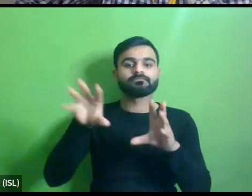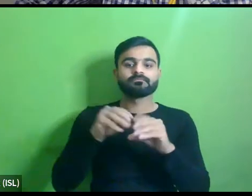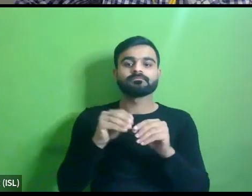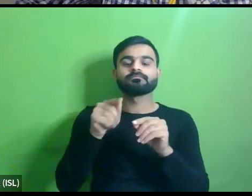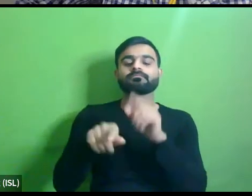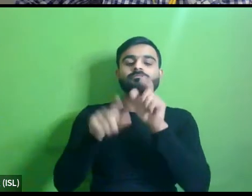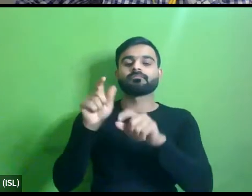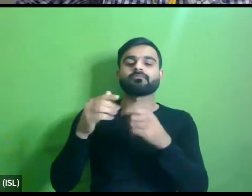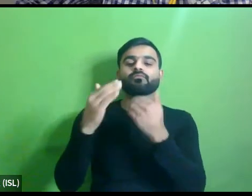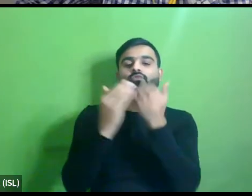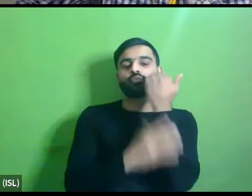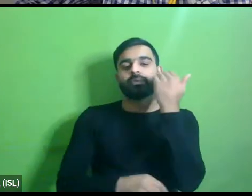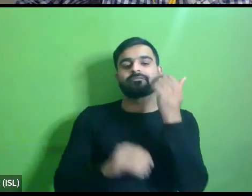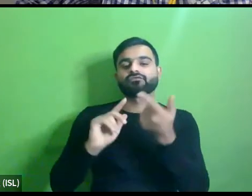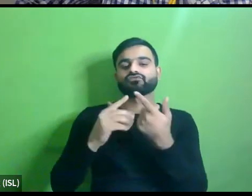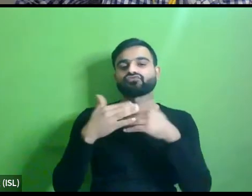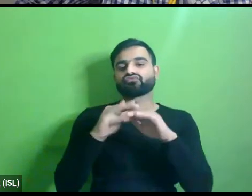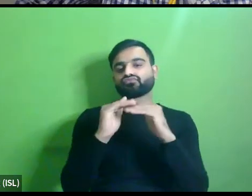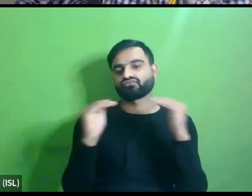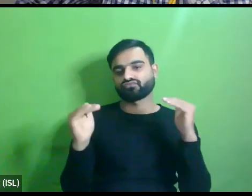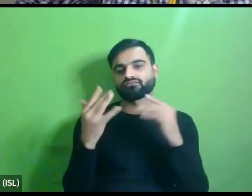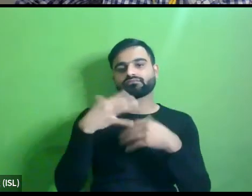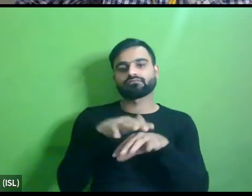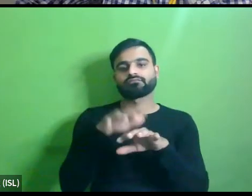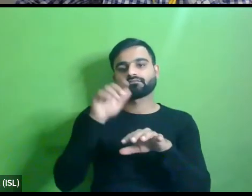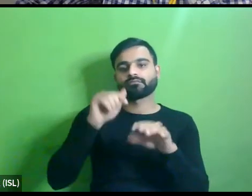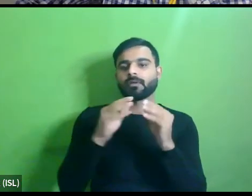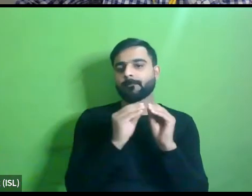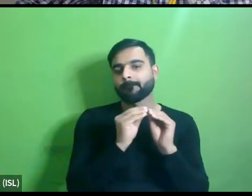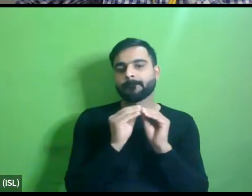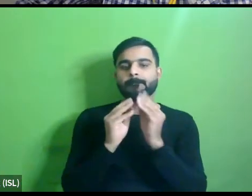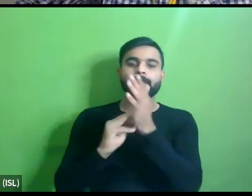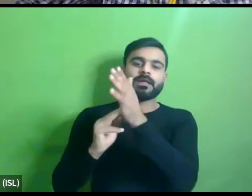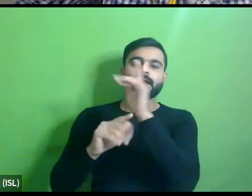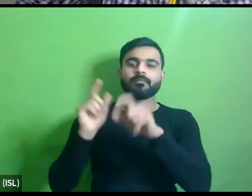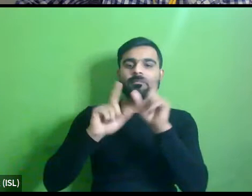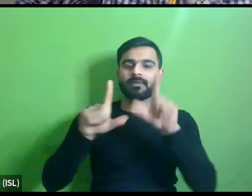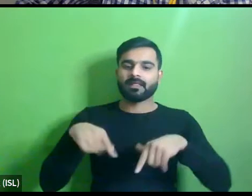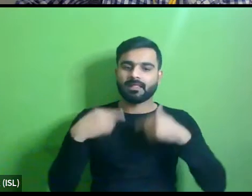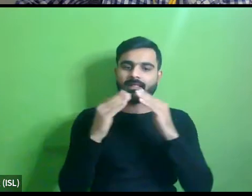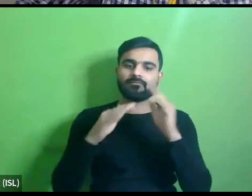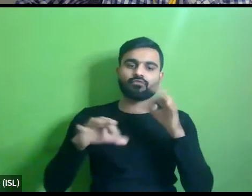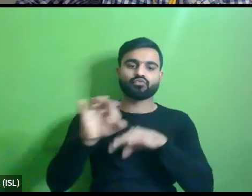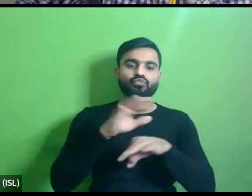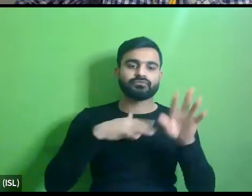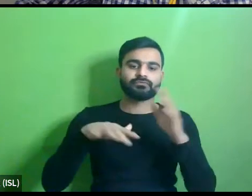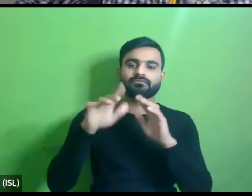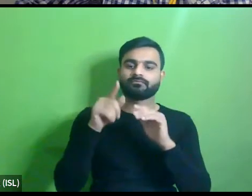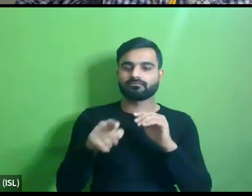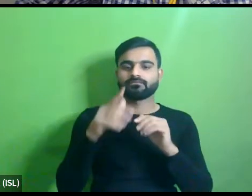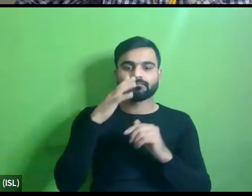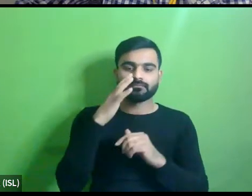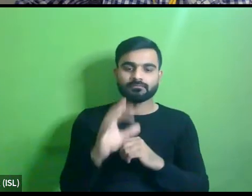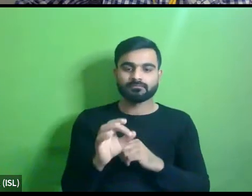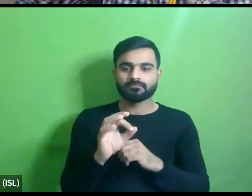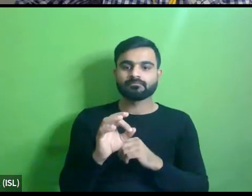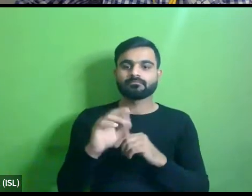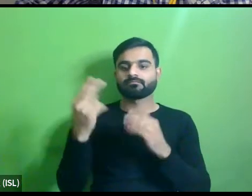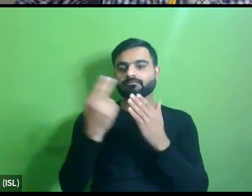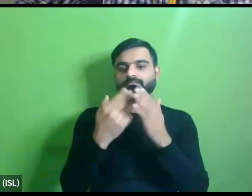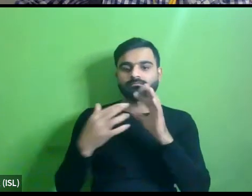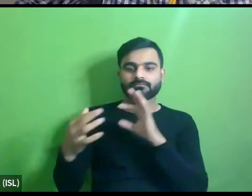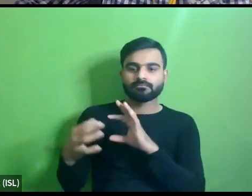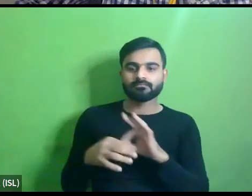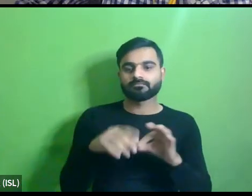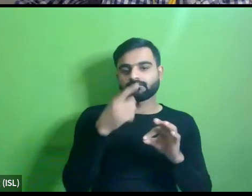poverty and exclusion and today as millions of people live in dense urban areas it is very important to drive the right